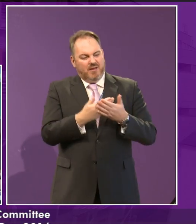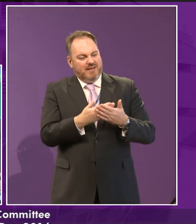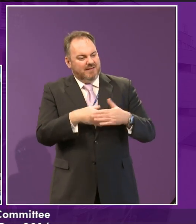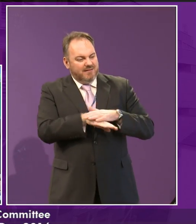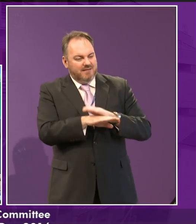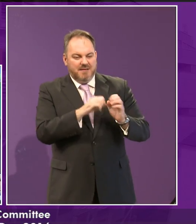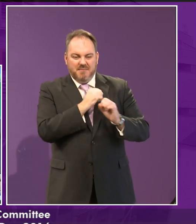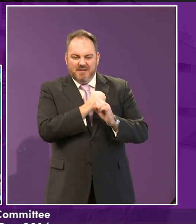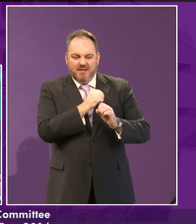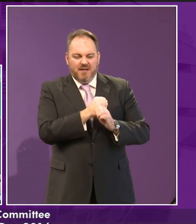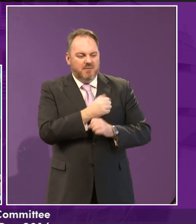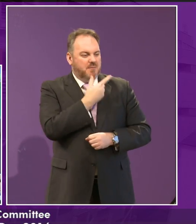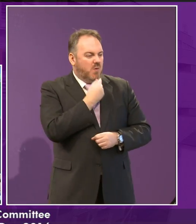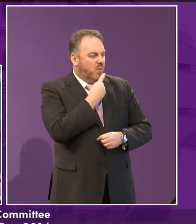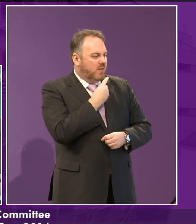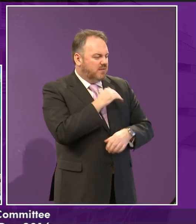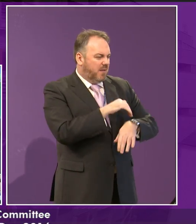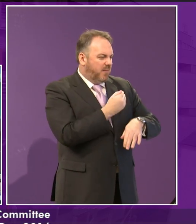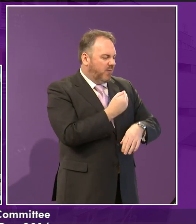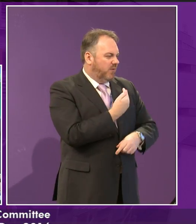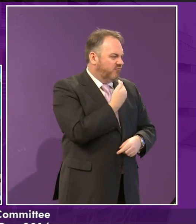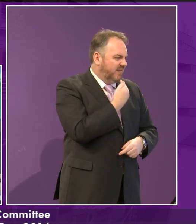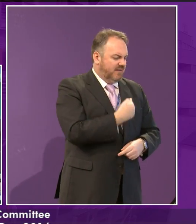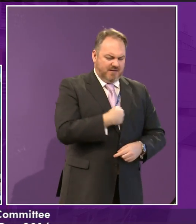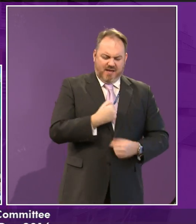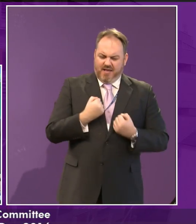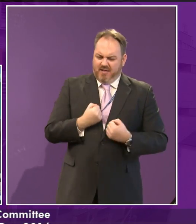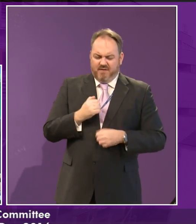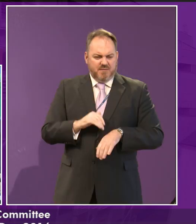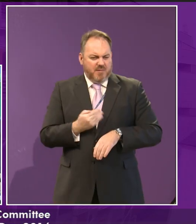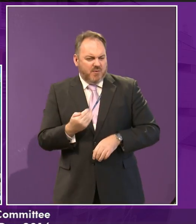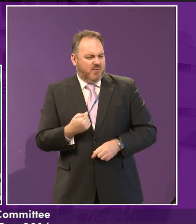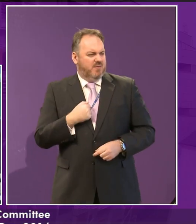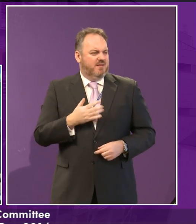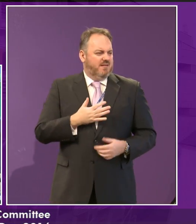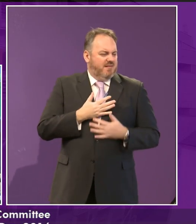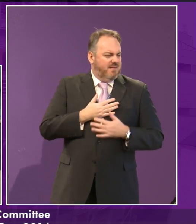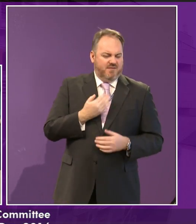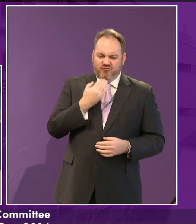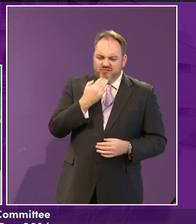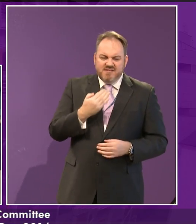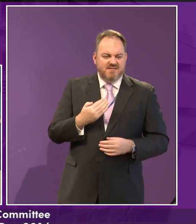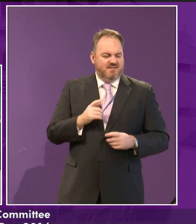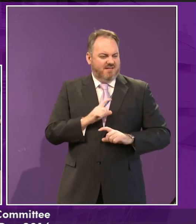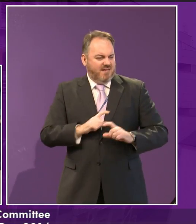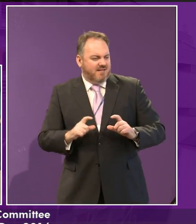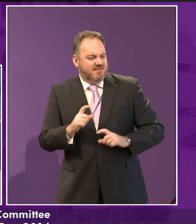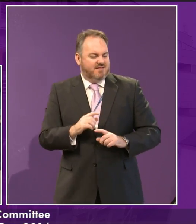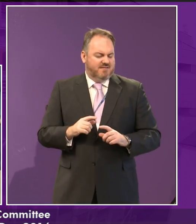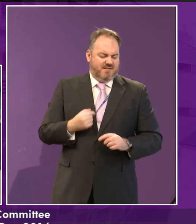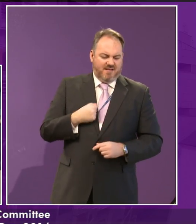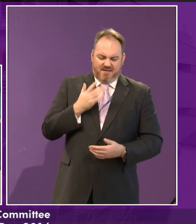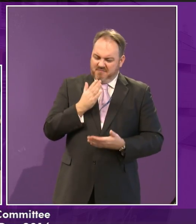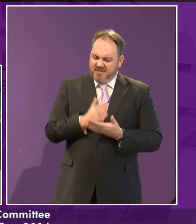a boy's colour is blue and green, and I love the colour blue and green. And I don't think